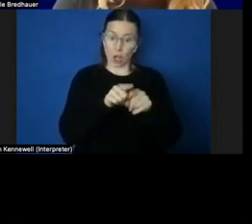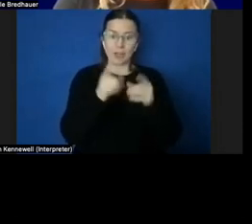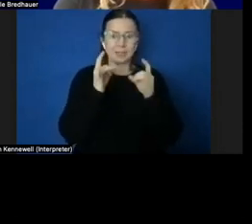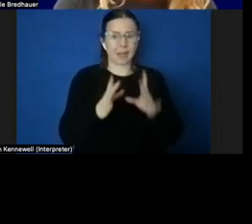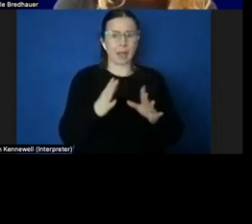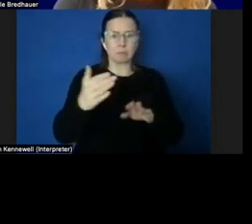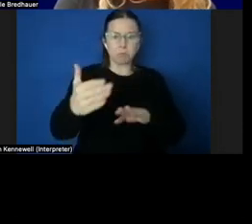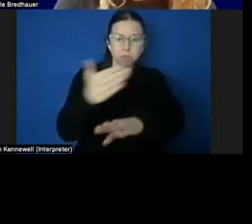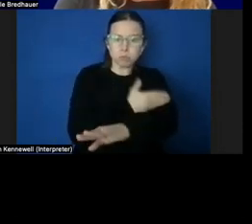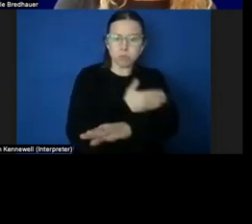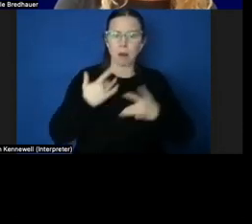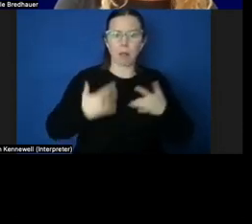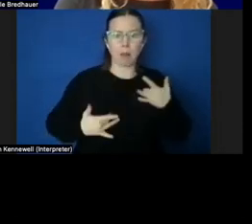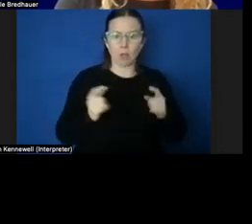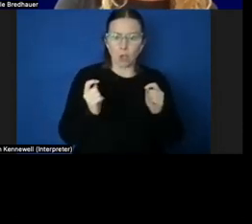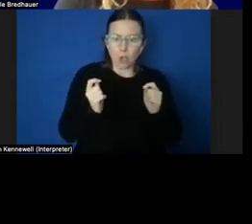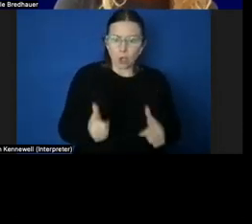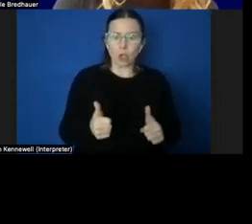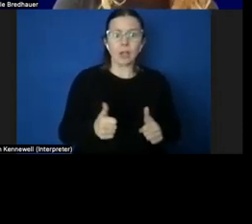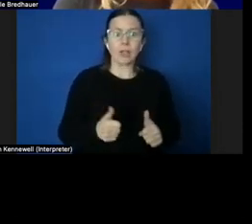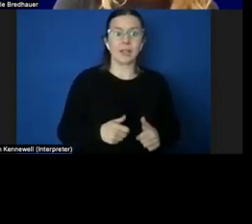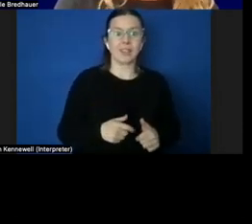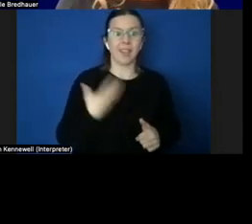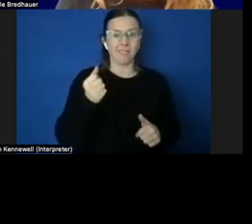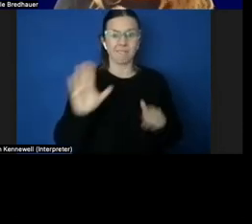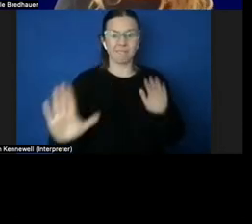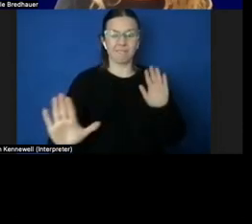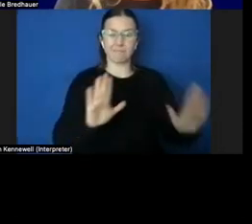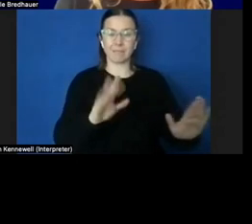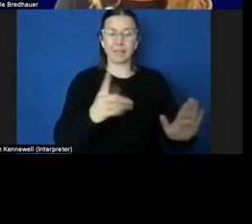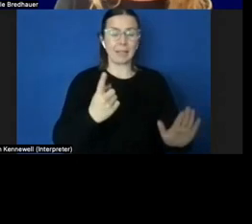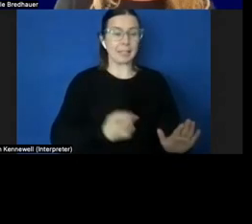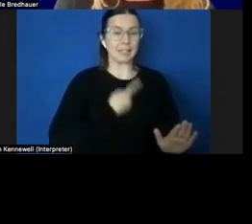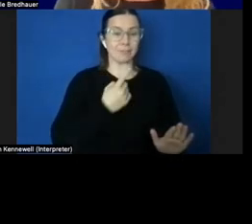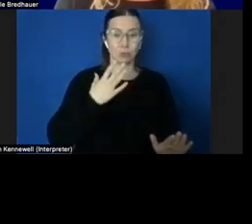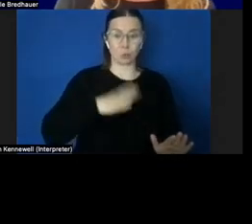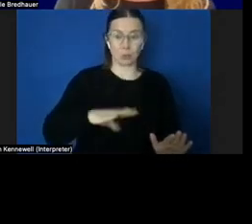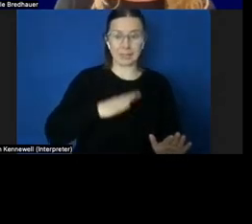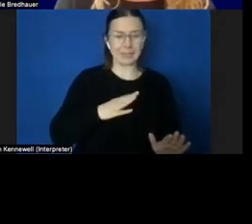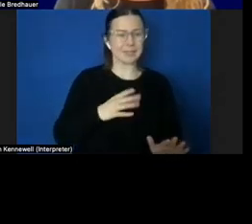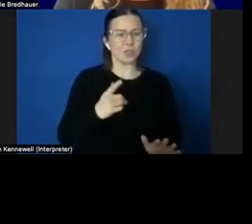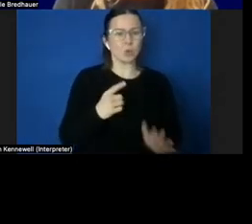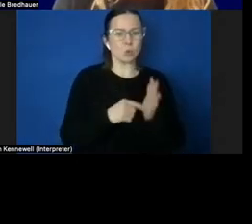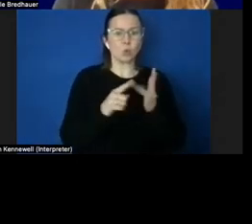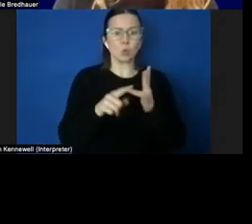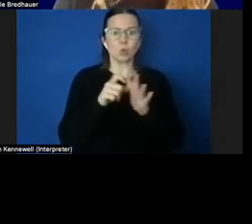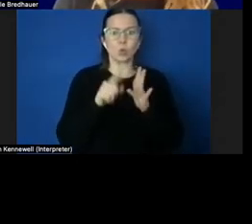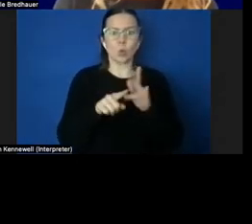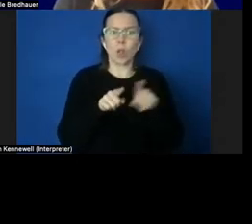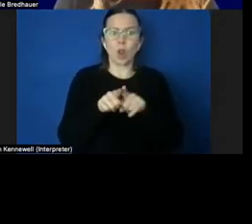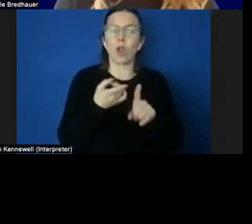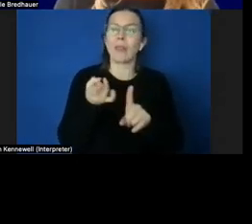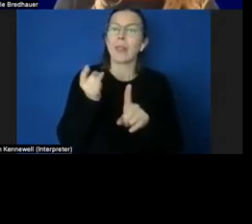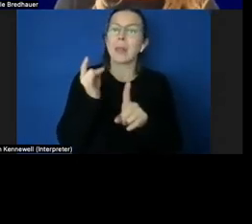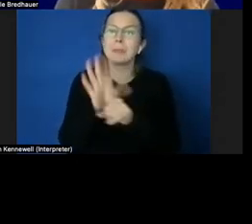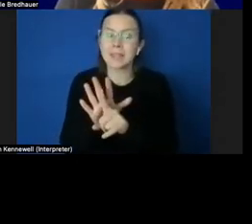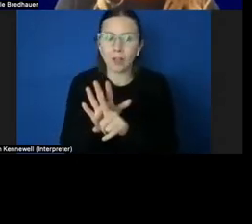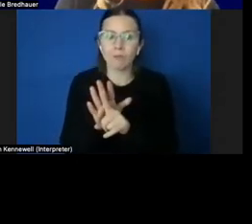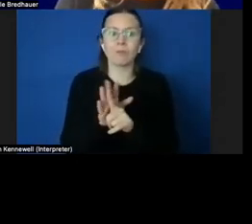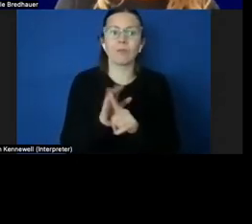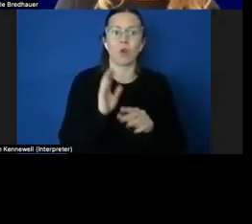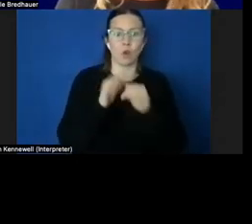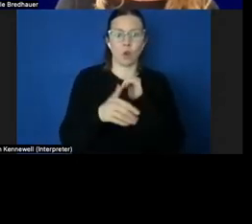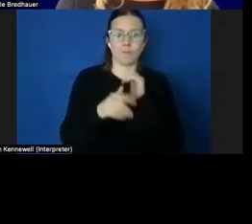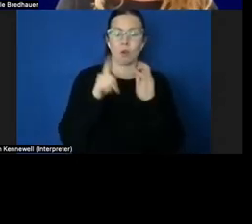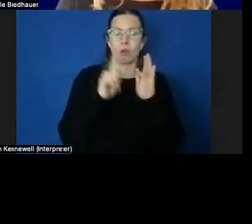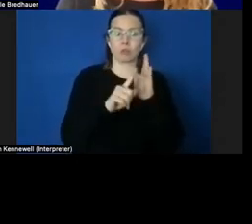that the individual needs to do the learning for themselves in orientation and